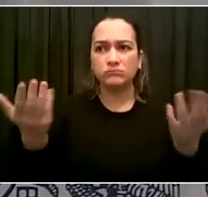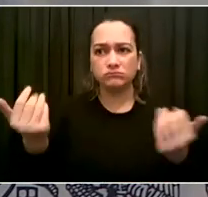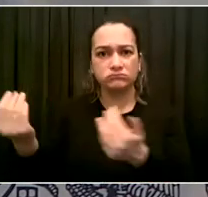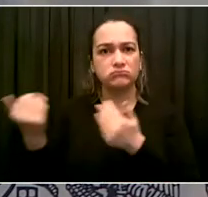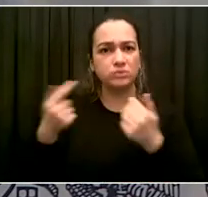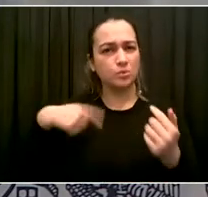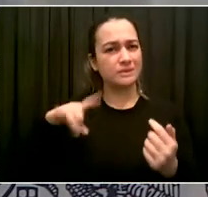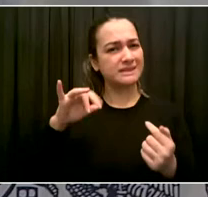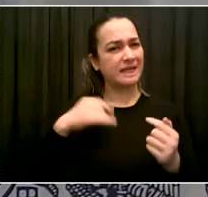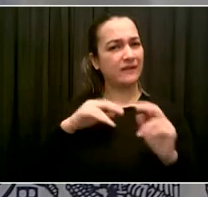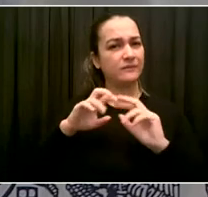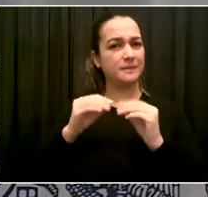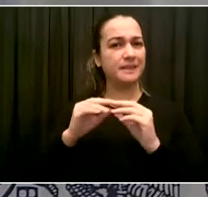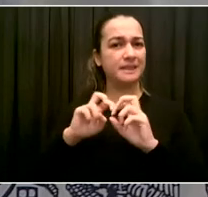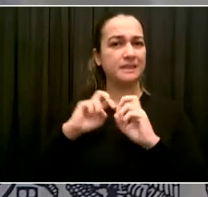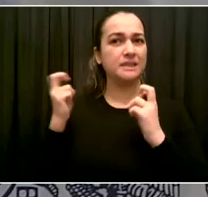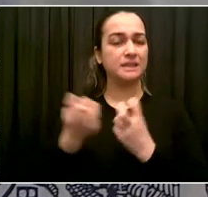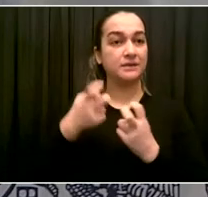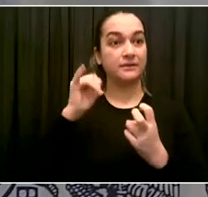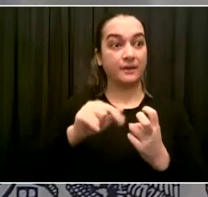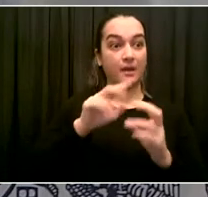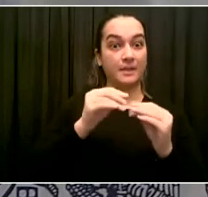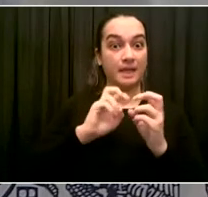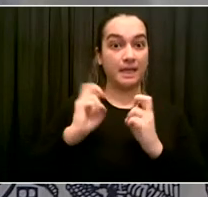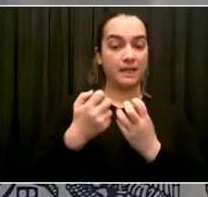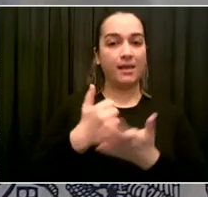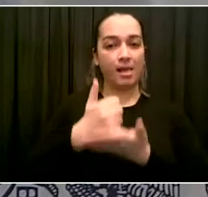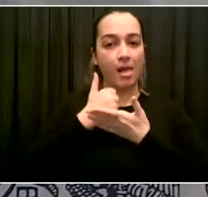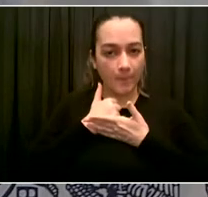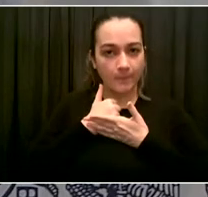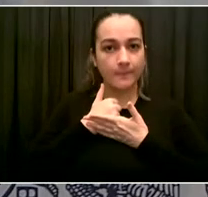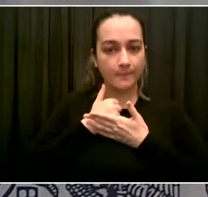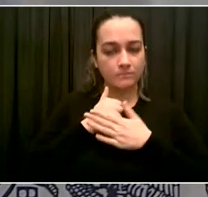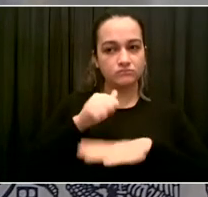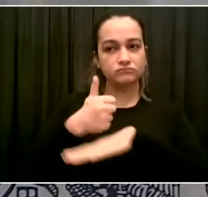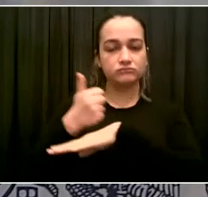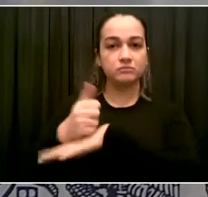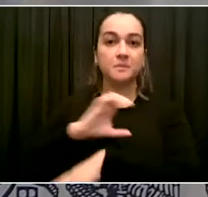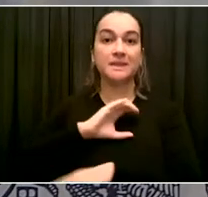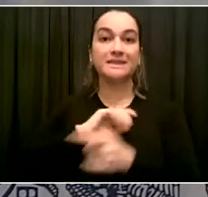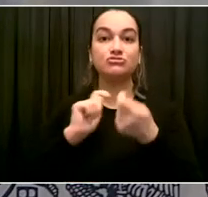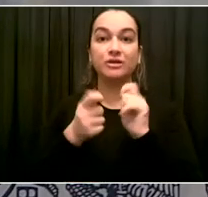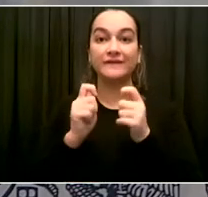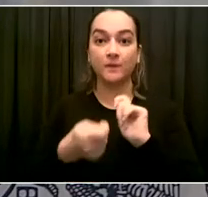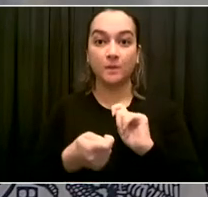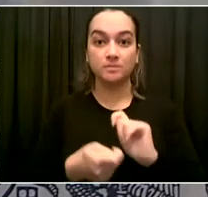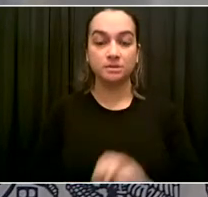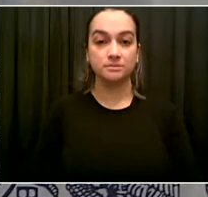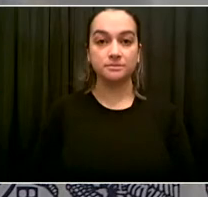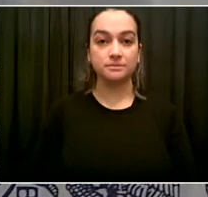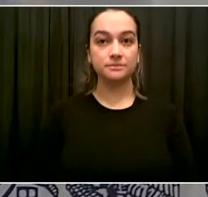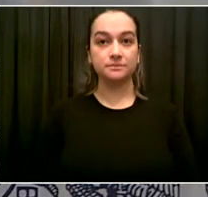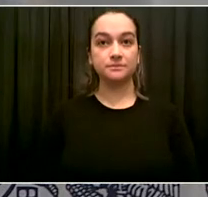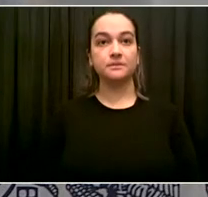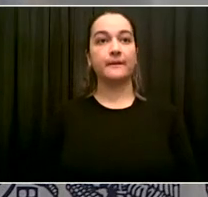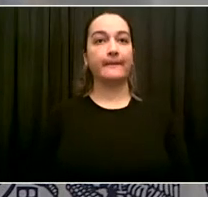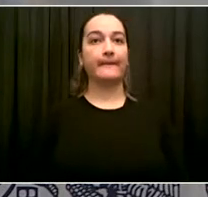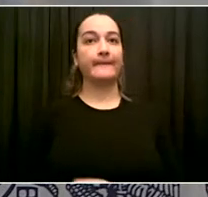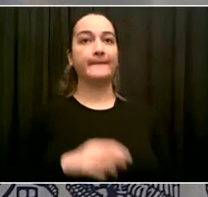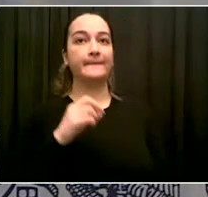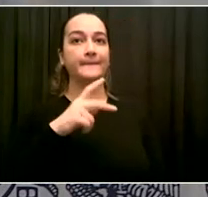Thank you. Thank my second question. There are charges that Andrew Cuomo created a toxic work environment for young women in the governor's office.